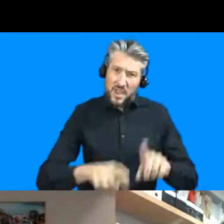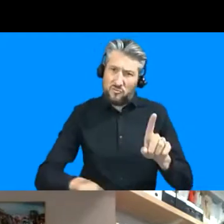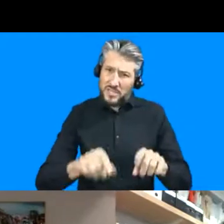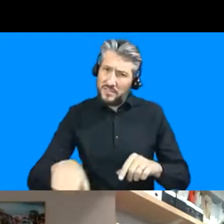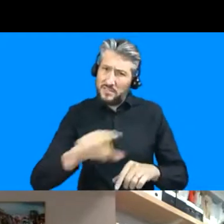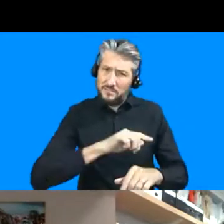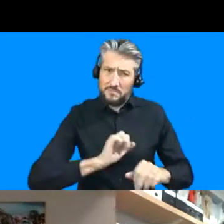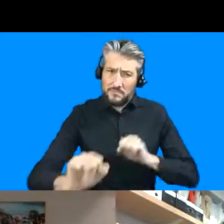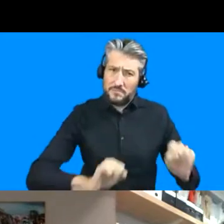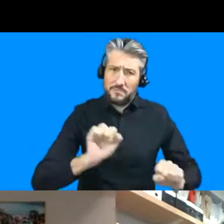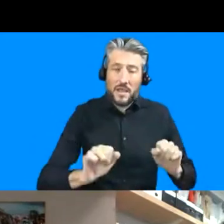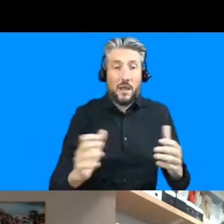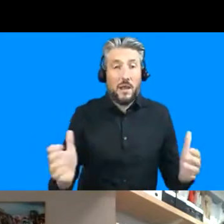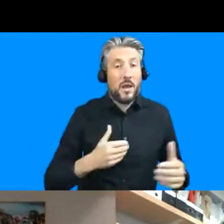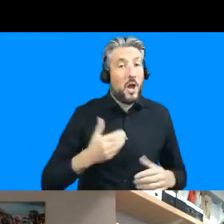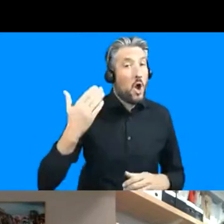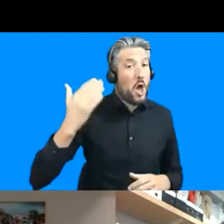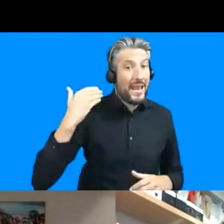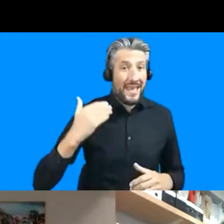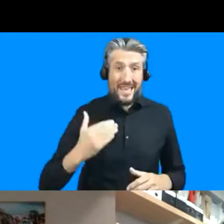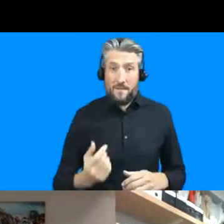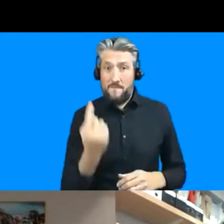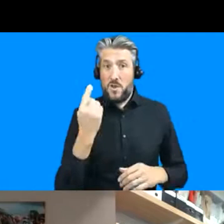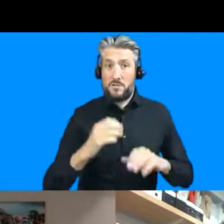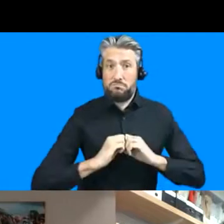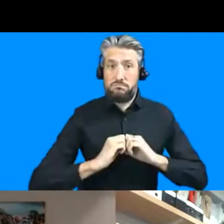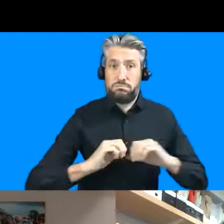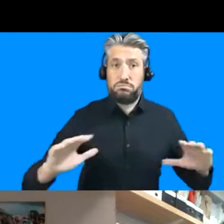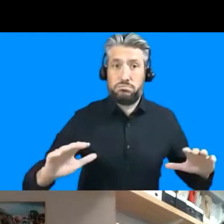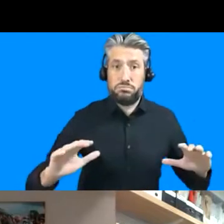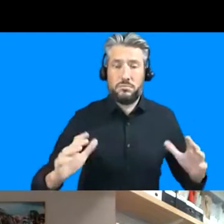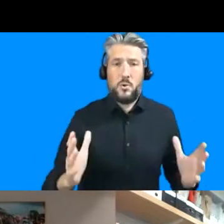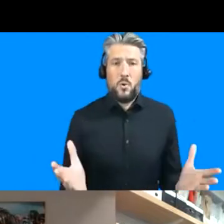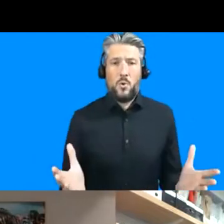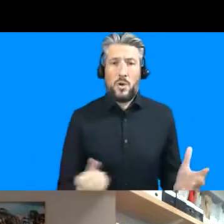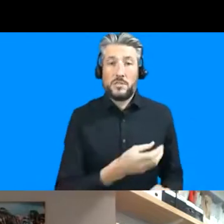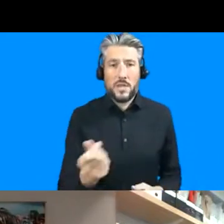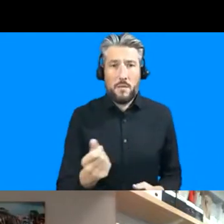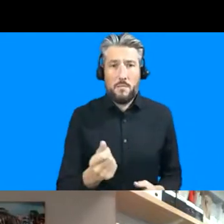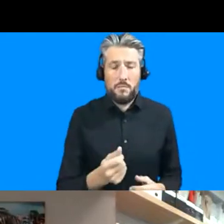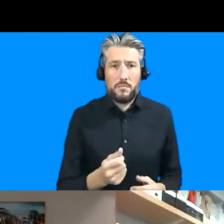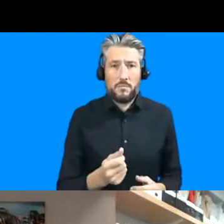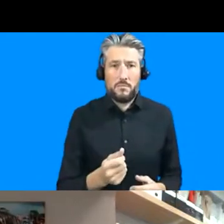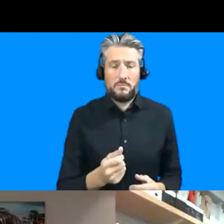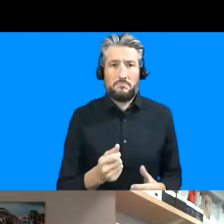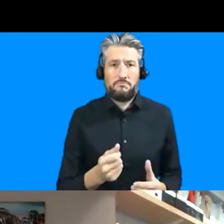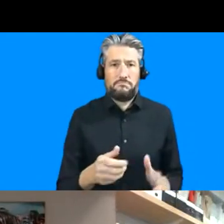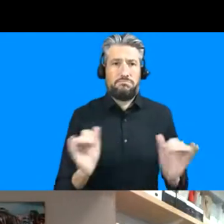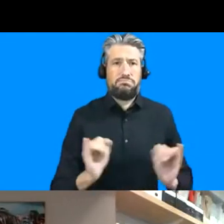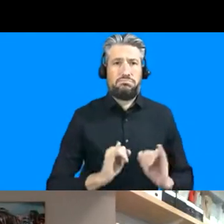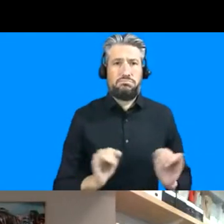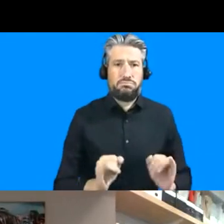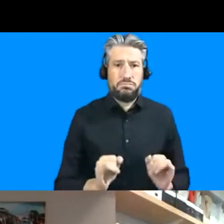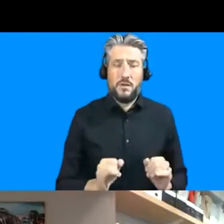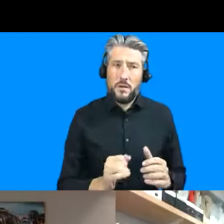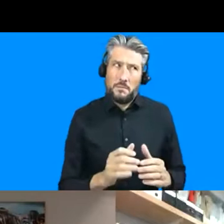fear about it early on in the outbreak and some places have indeed been hit really hard by the virus um latin and some latin american cities in some